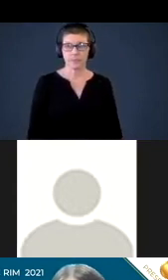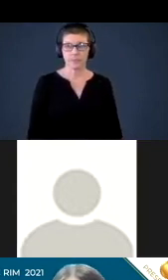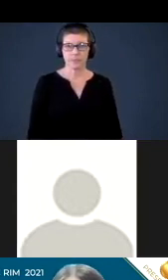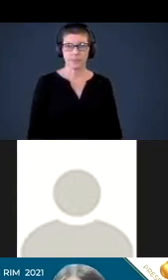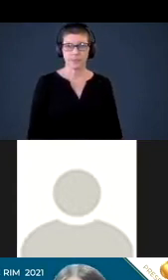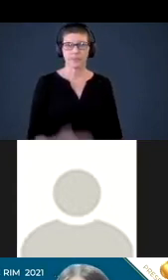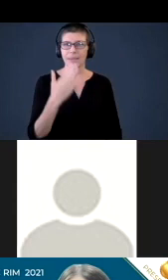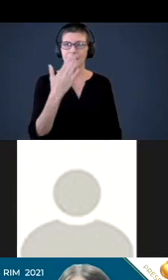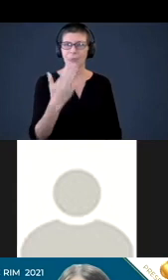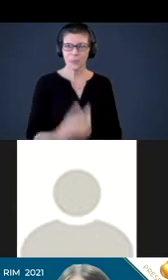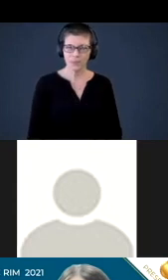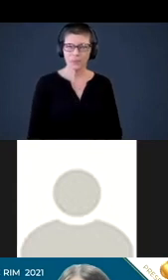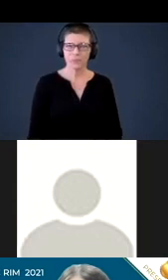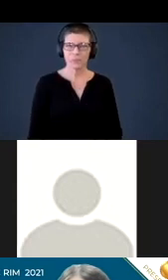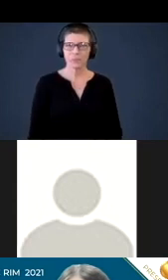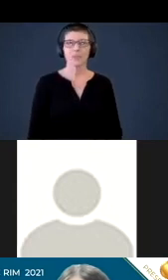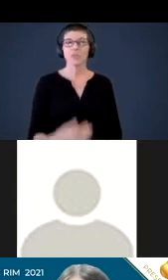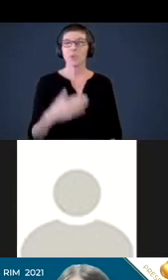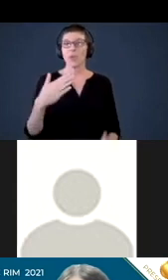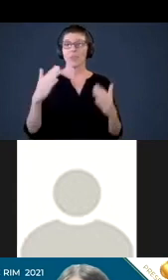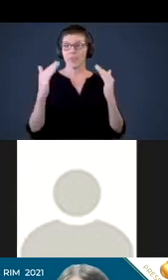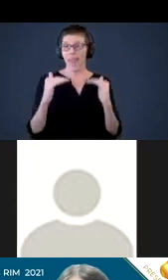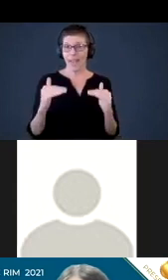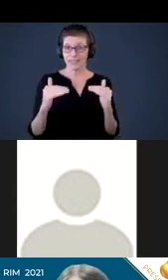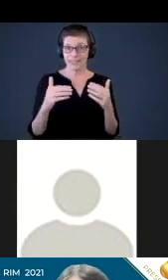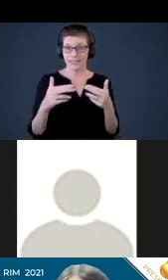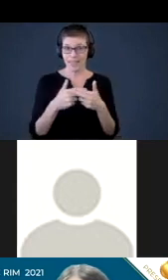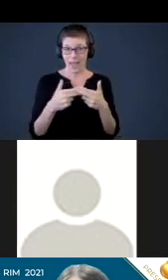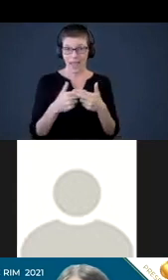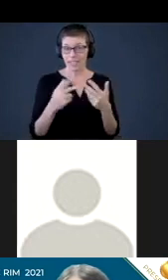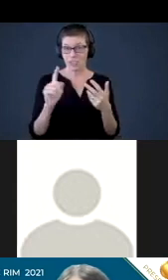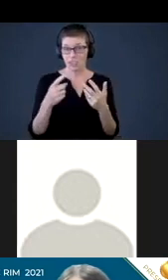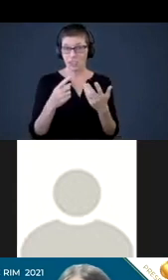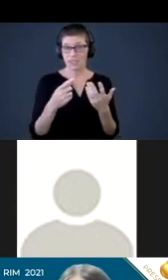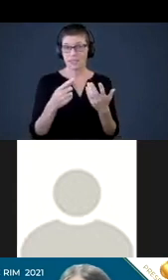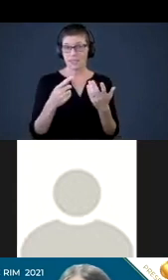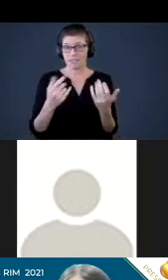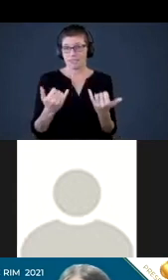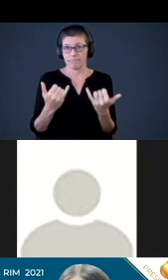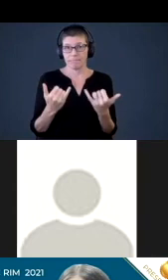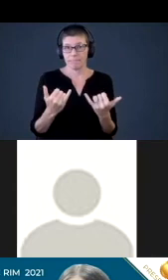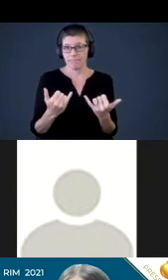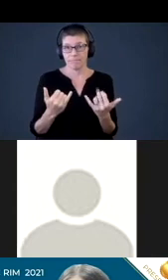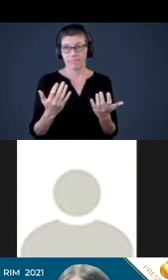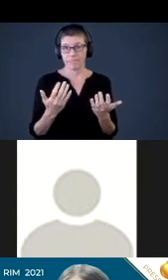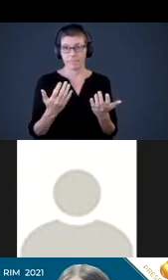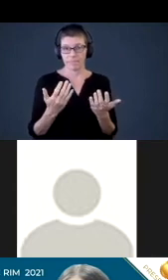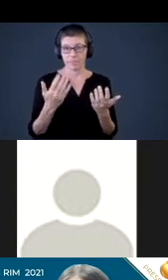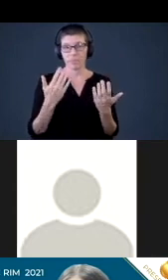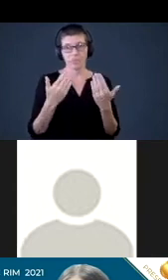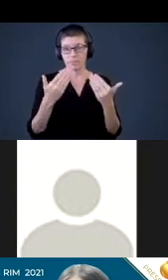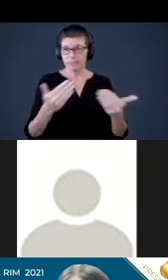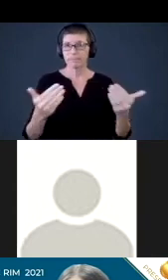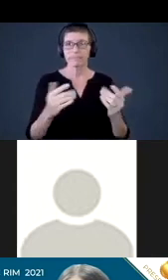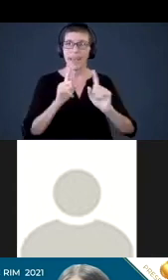Thank you. And so our next slide is just at this moment to be able to answer any